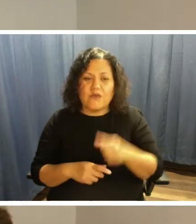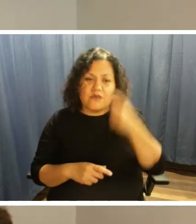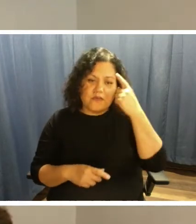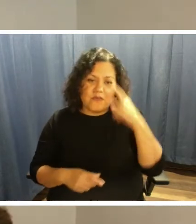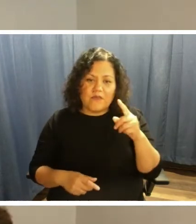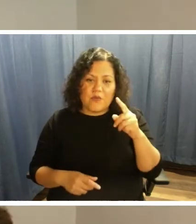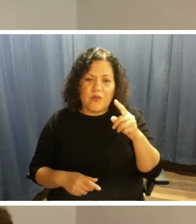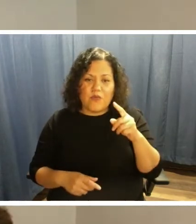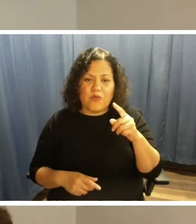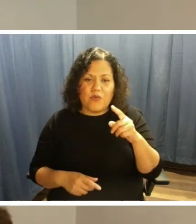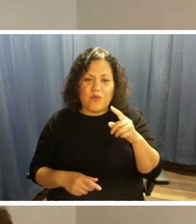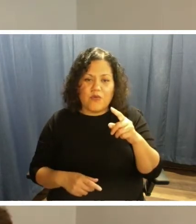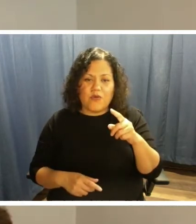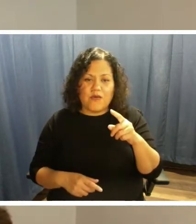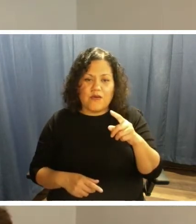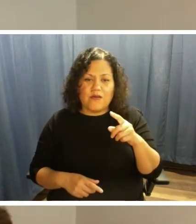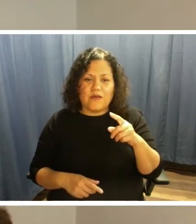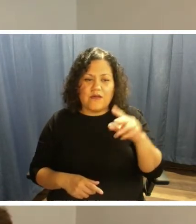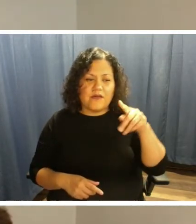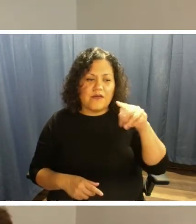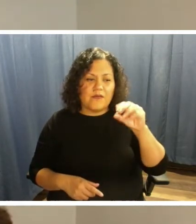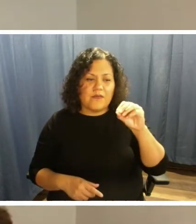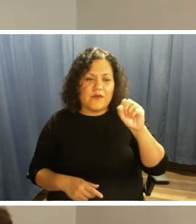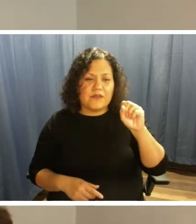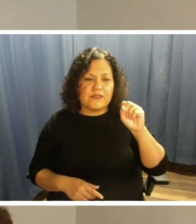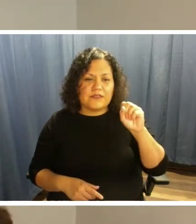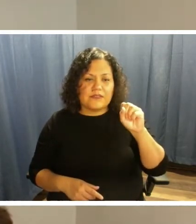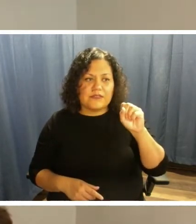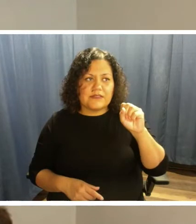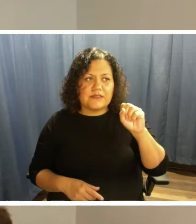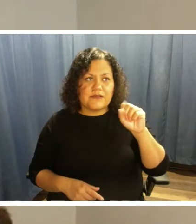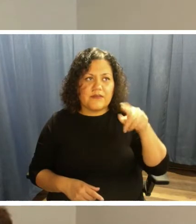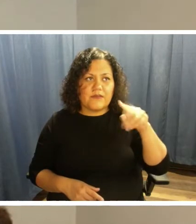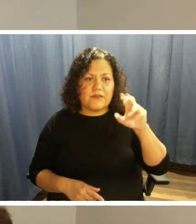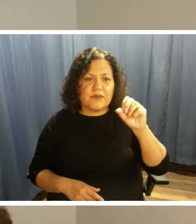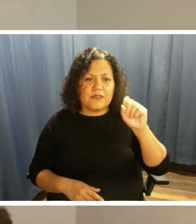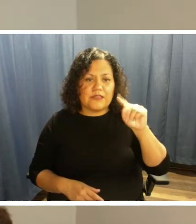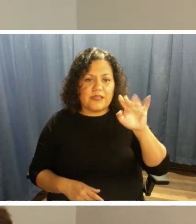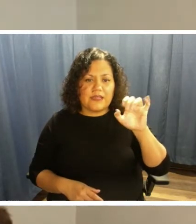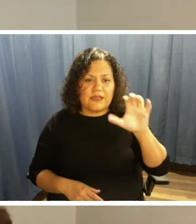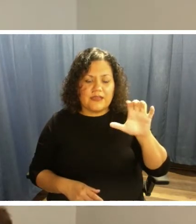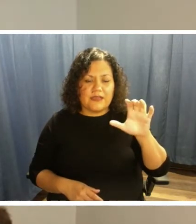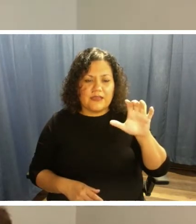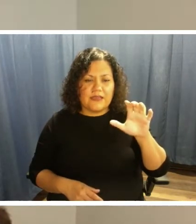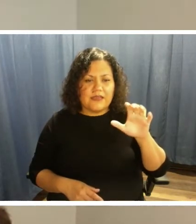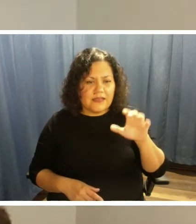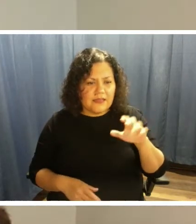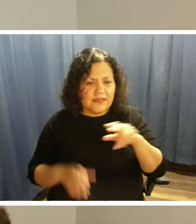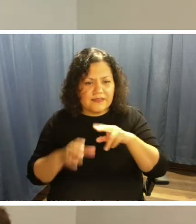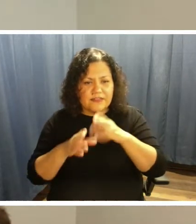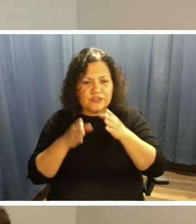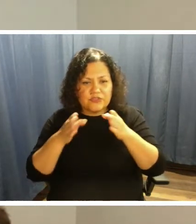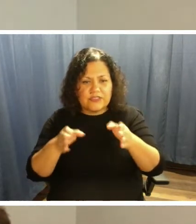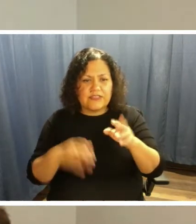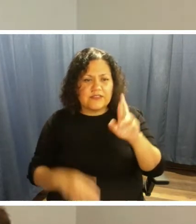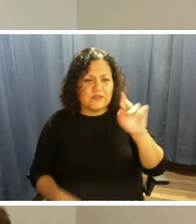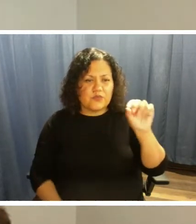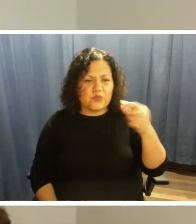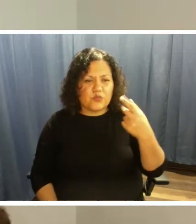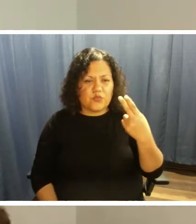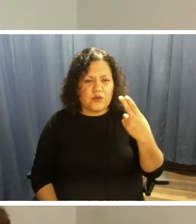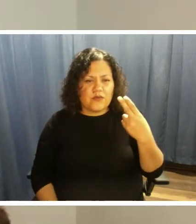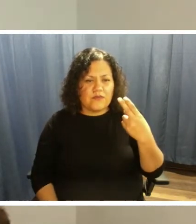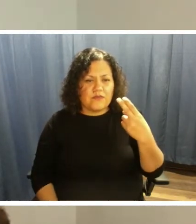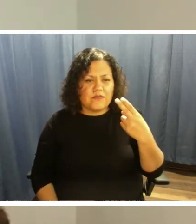prosthetic where they're sending me. The street is Rough Rider, which is right behind Wall